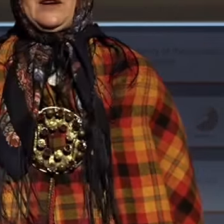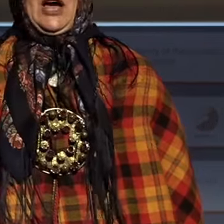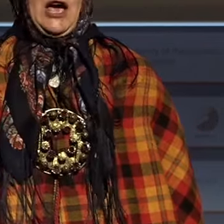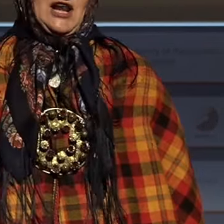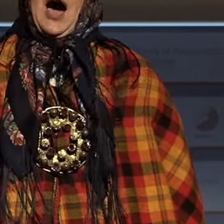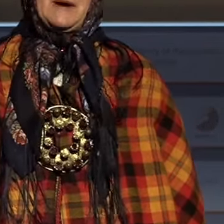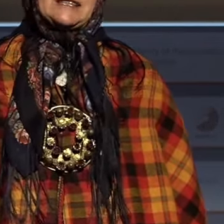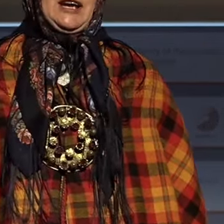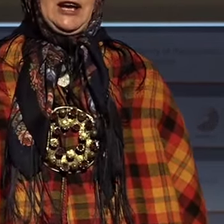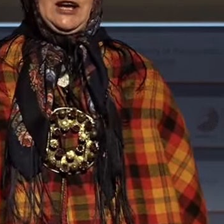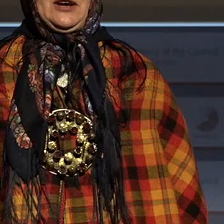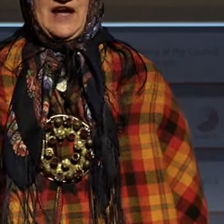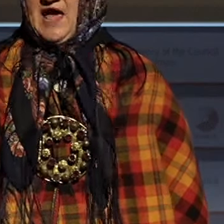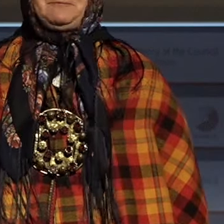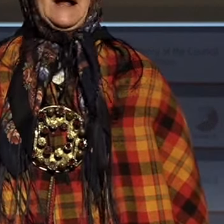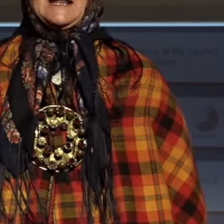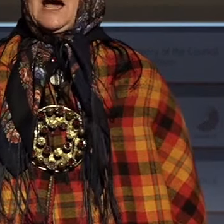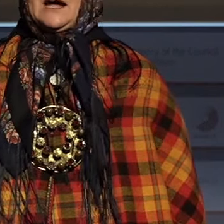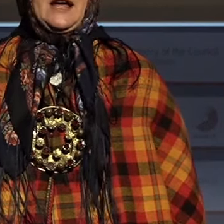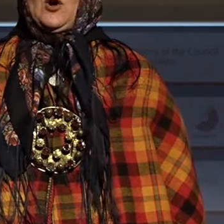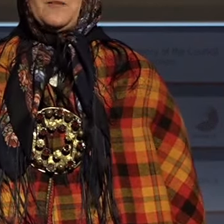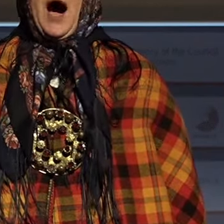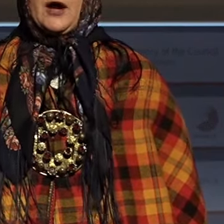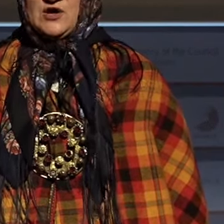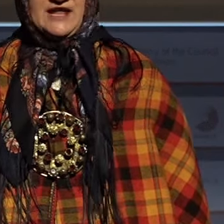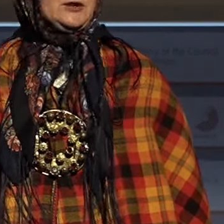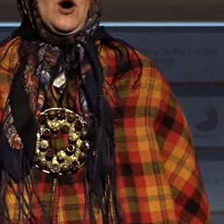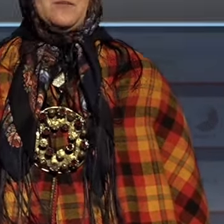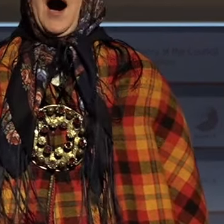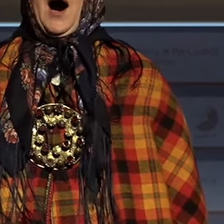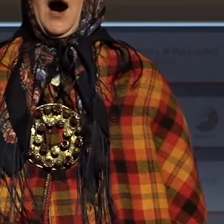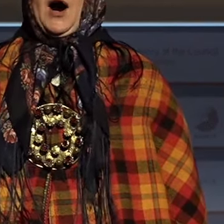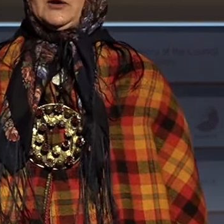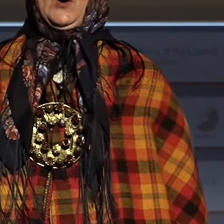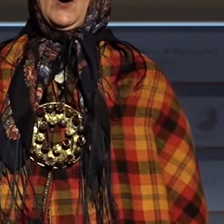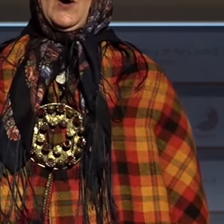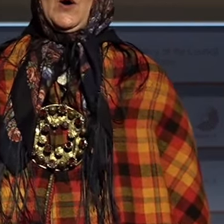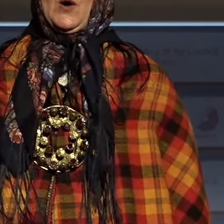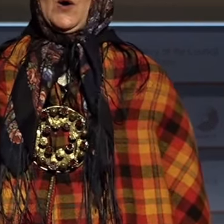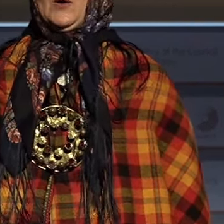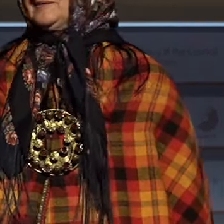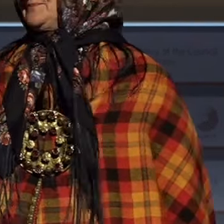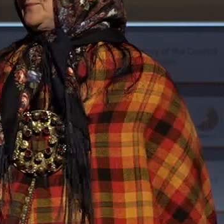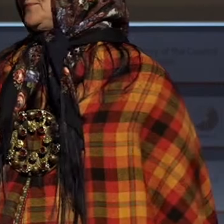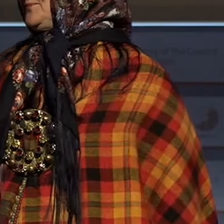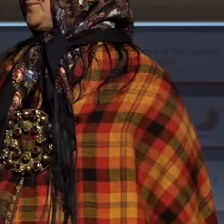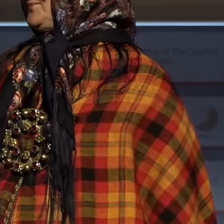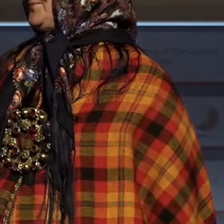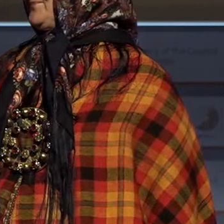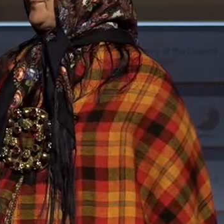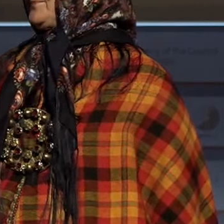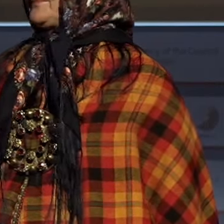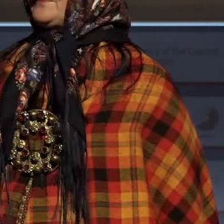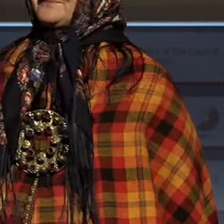I have a song. You hear hear Finally, hear it. Nedomāju, nedomāju Visas